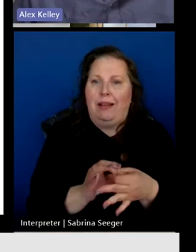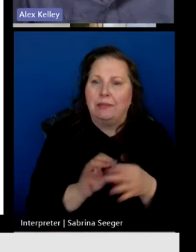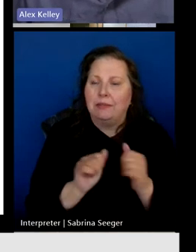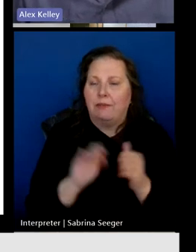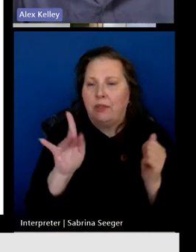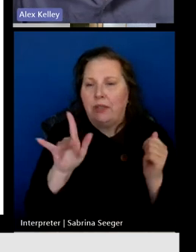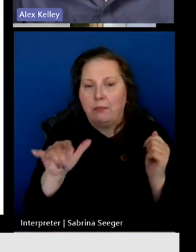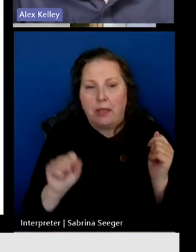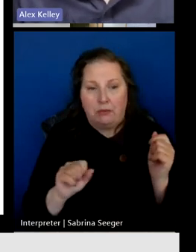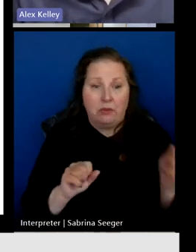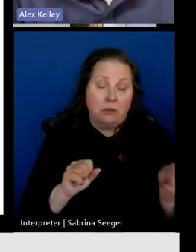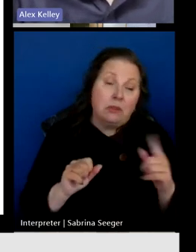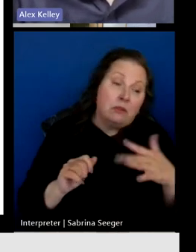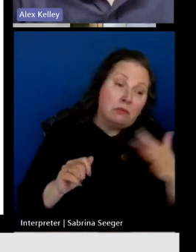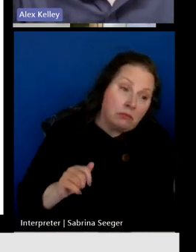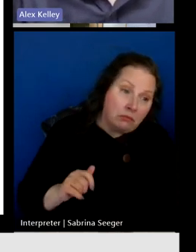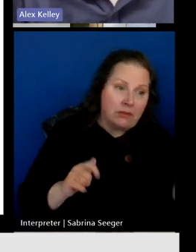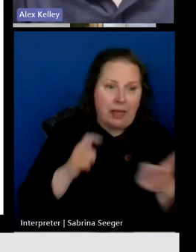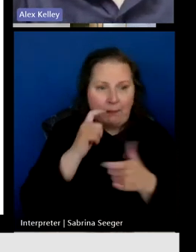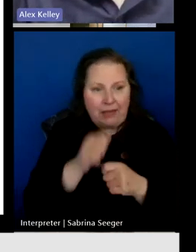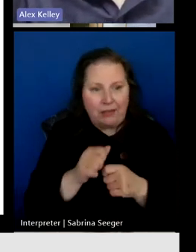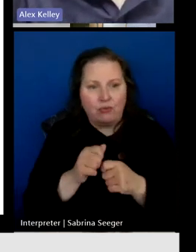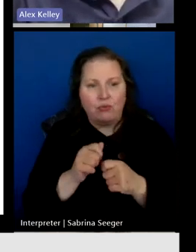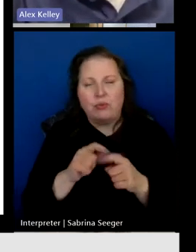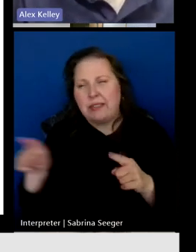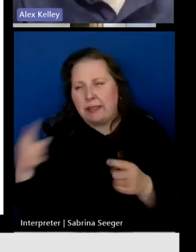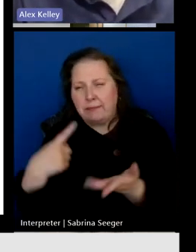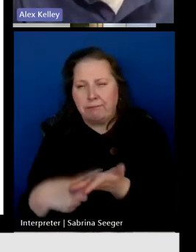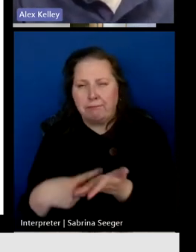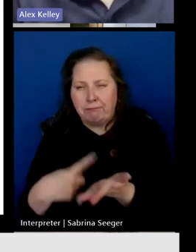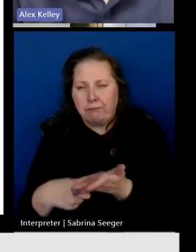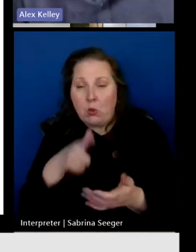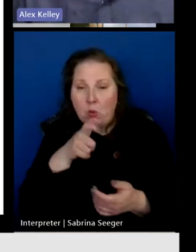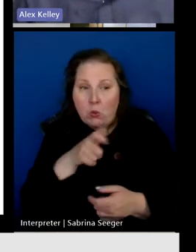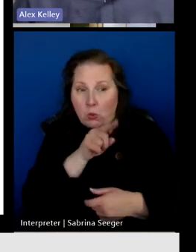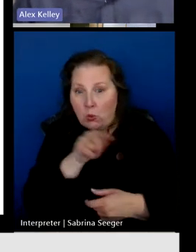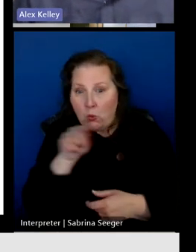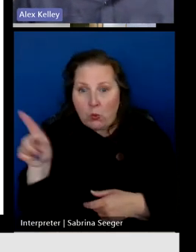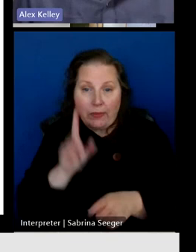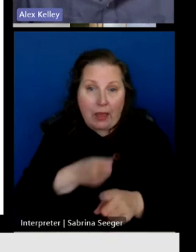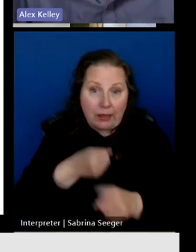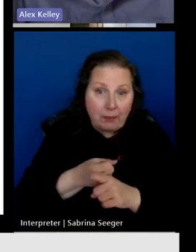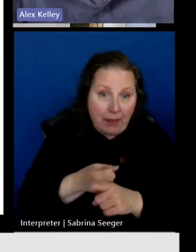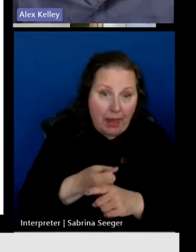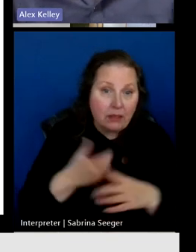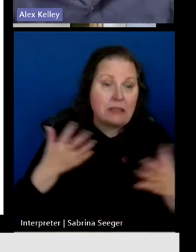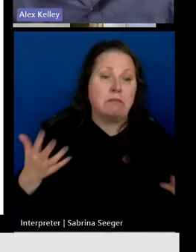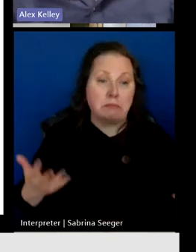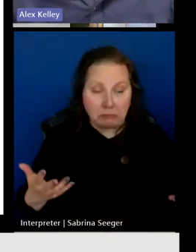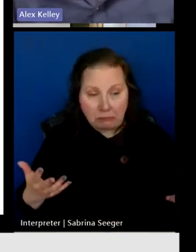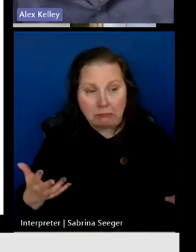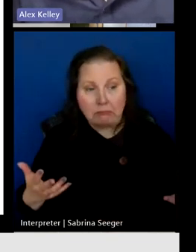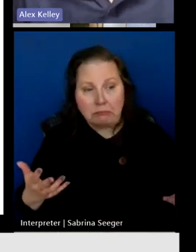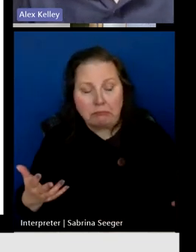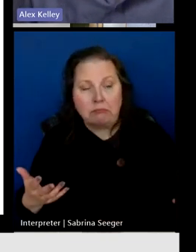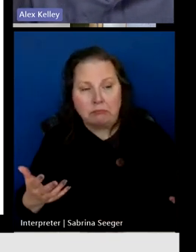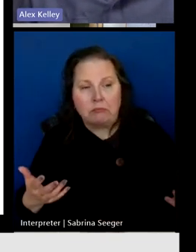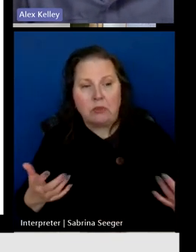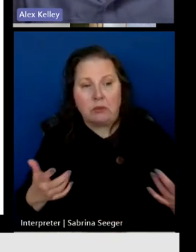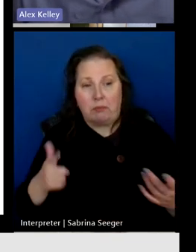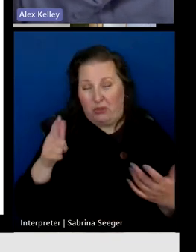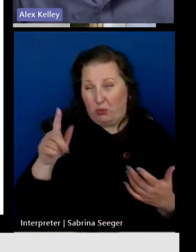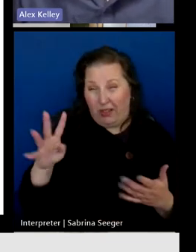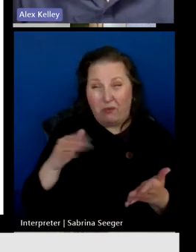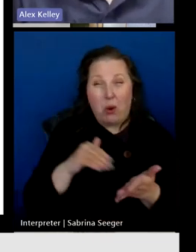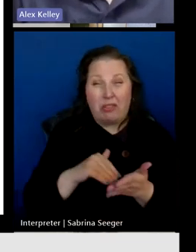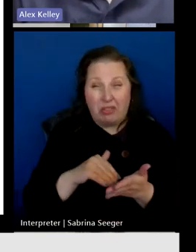There's some interesting crosstabs about who in particular that impacts. But, you know, as a whole, 24,000